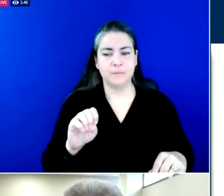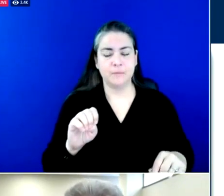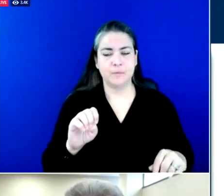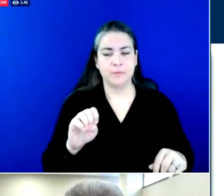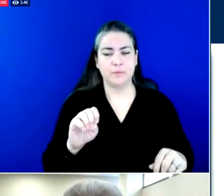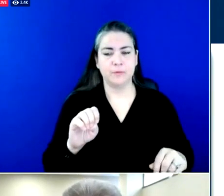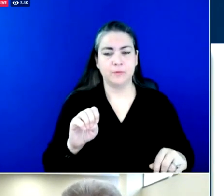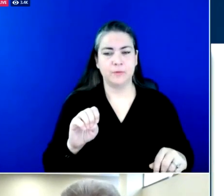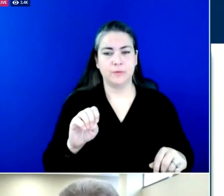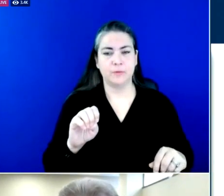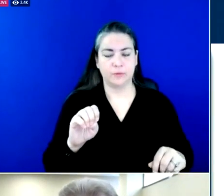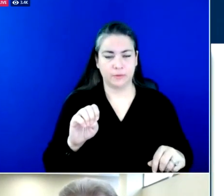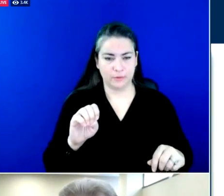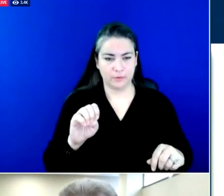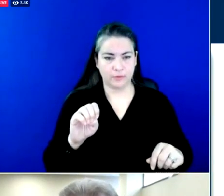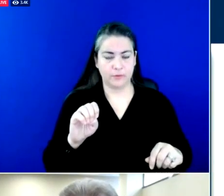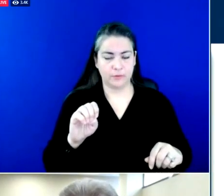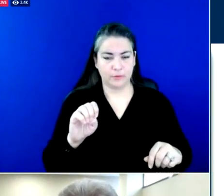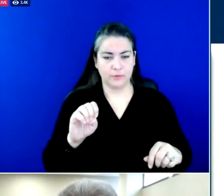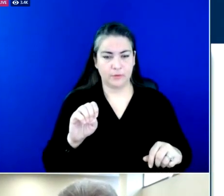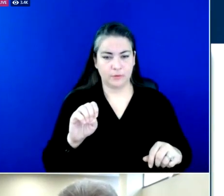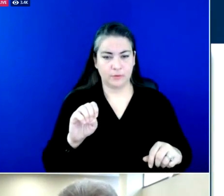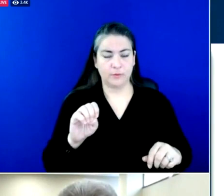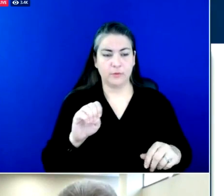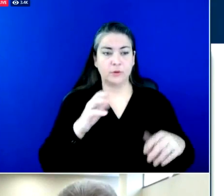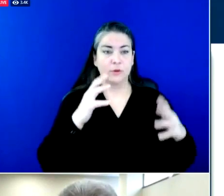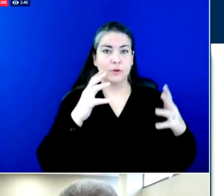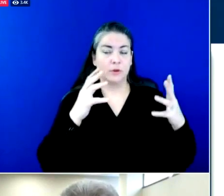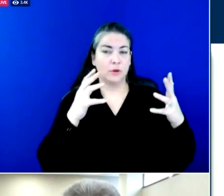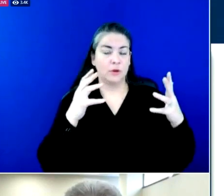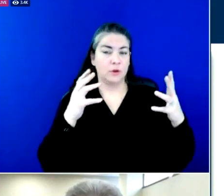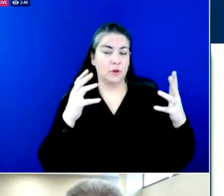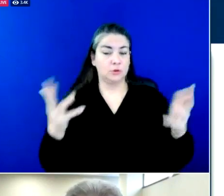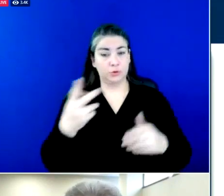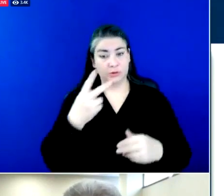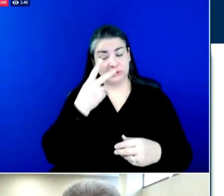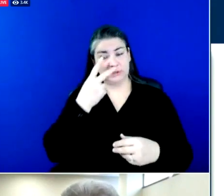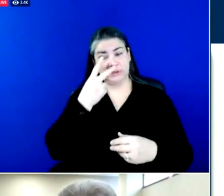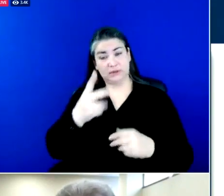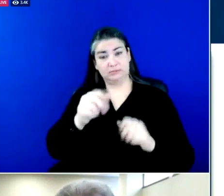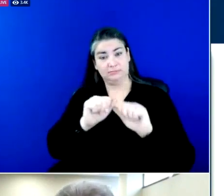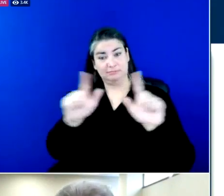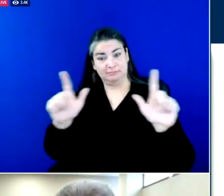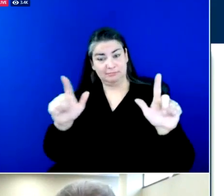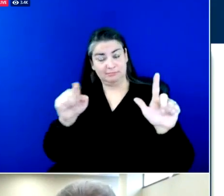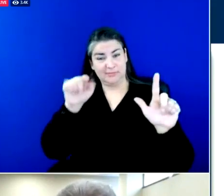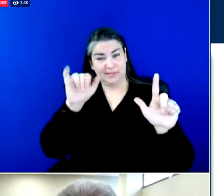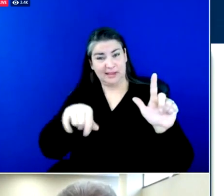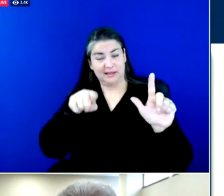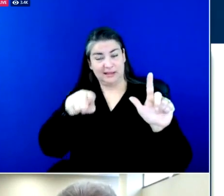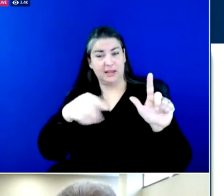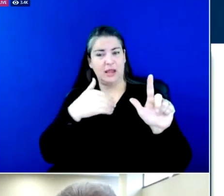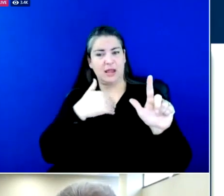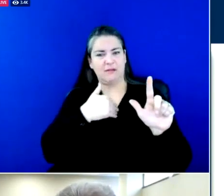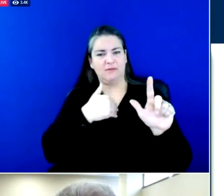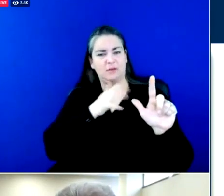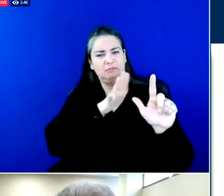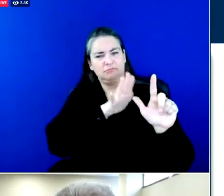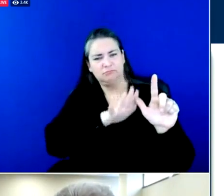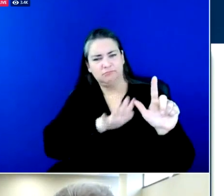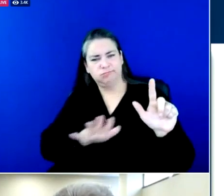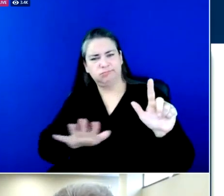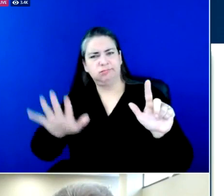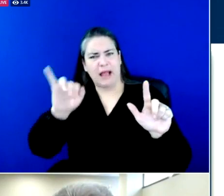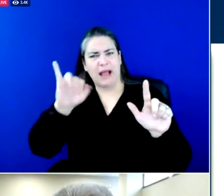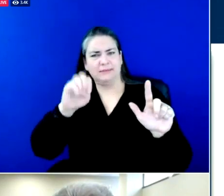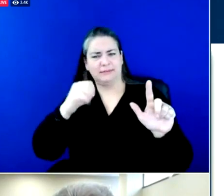There we go. So as you can see we have an extended swath across the state. We received